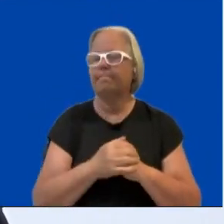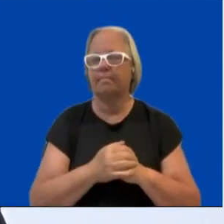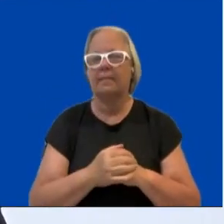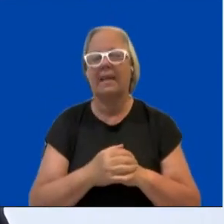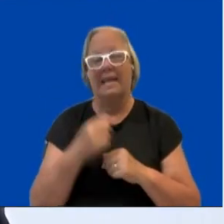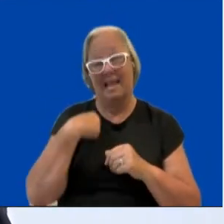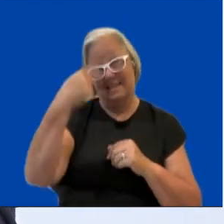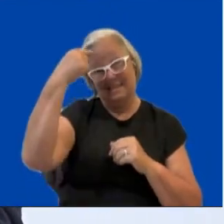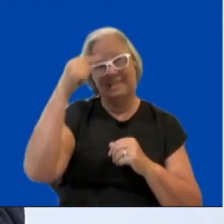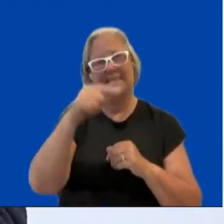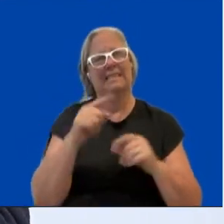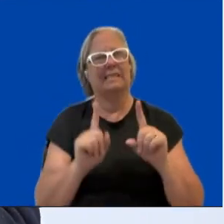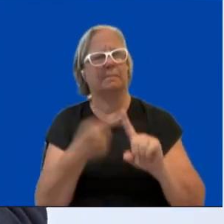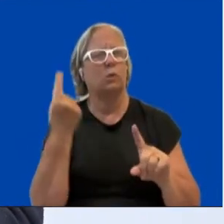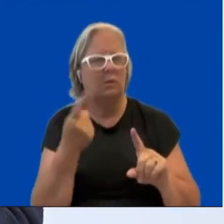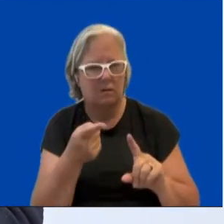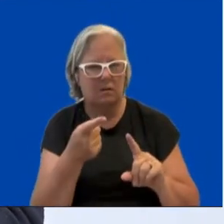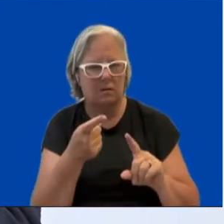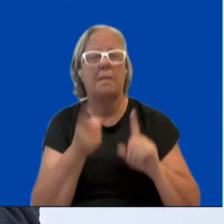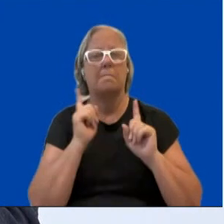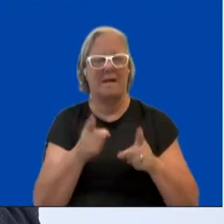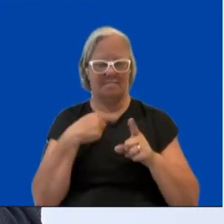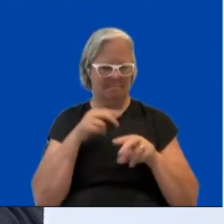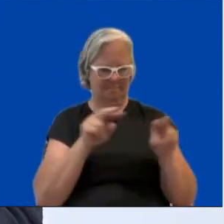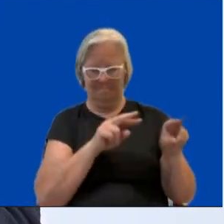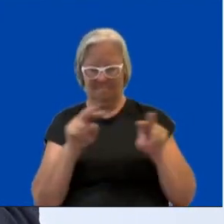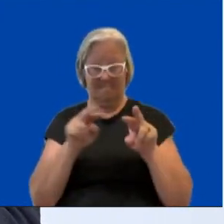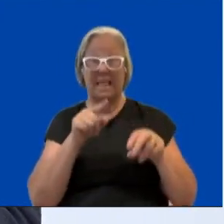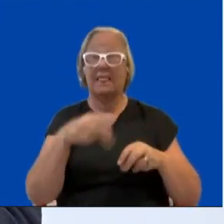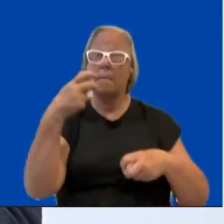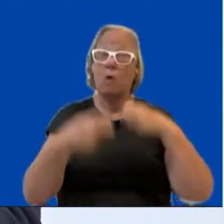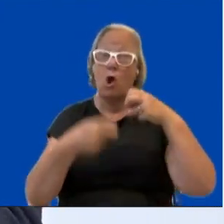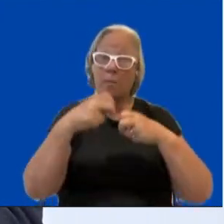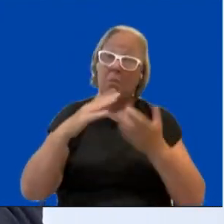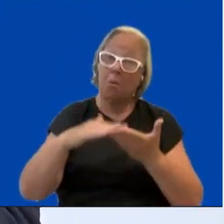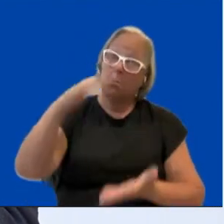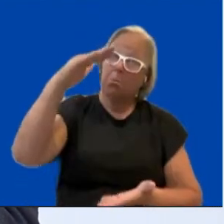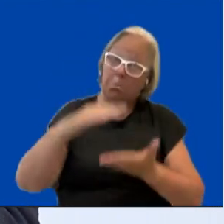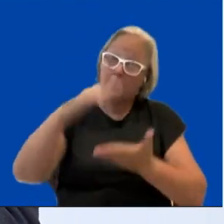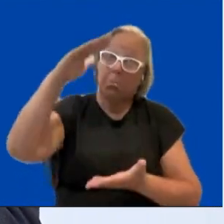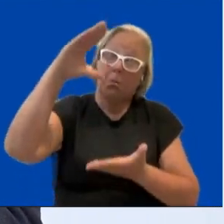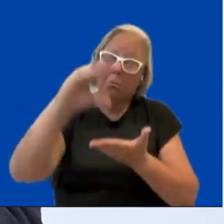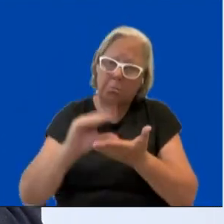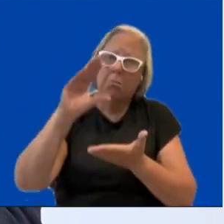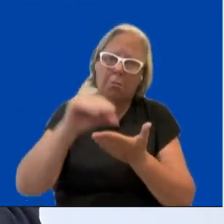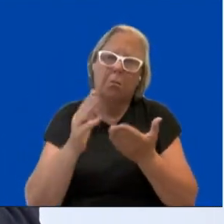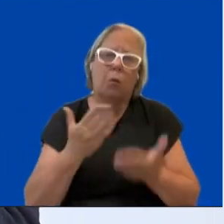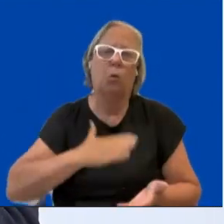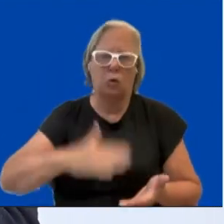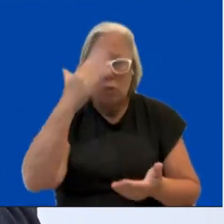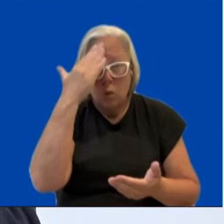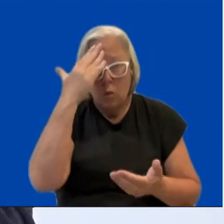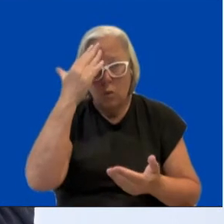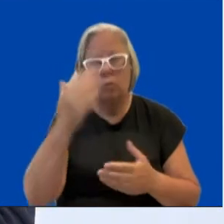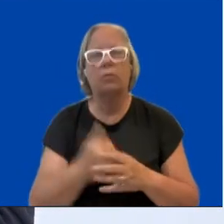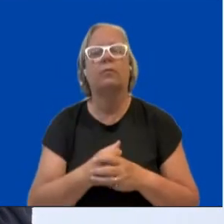important is, first of all, to measure actually how big the problem is. And without data, it's very difficult to actually understand, you are we dealing with an issue which